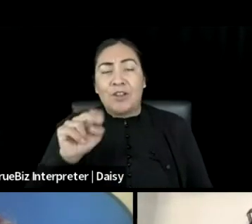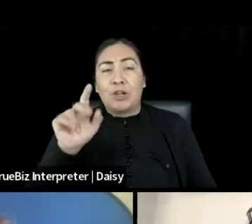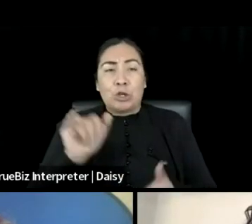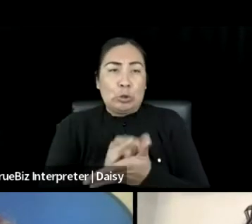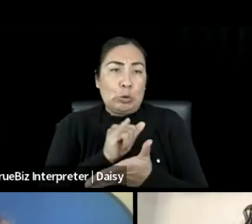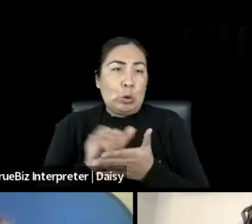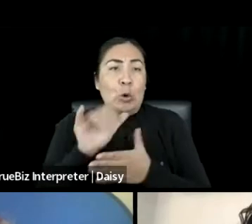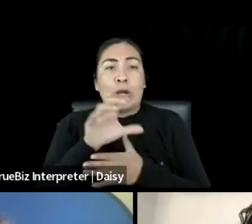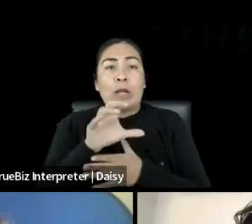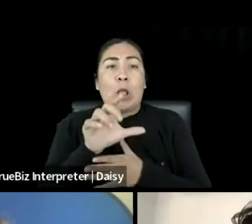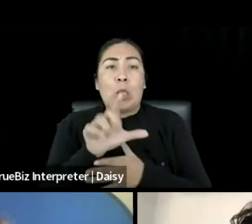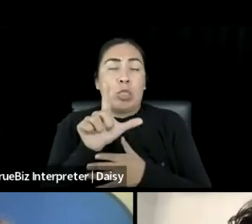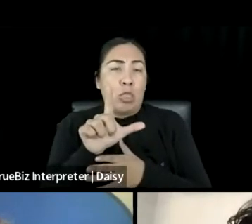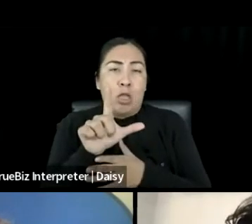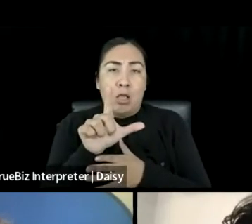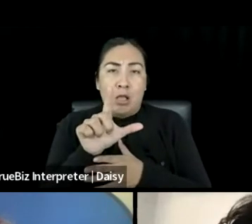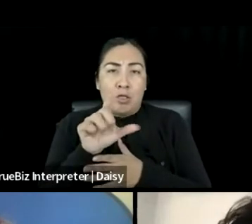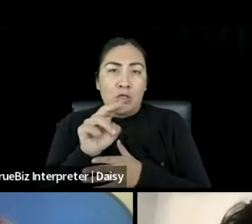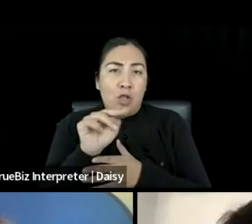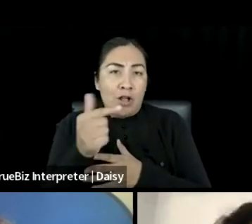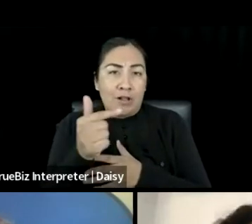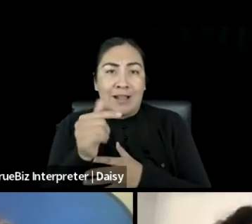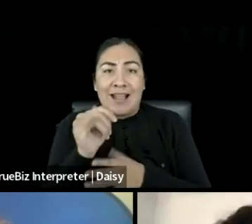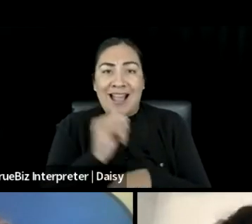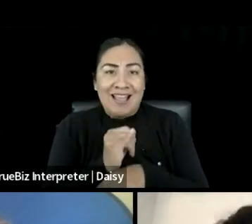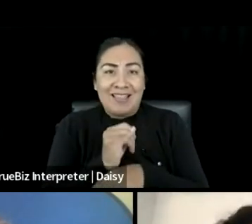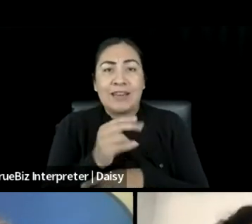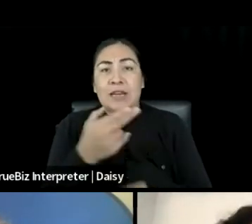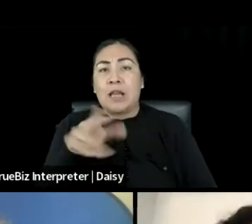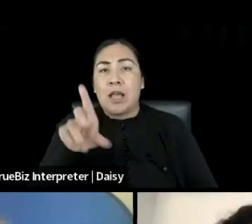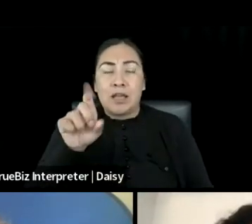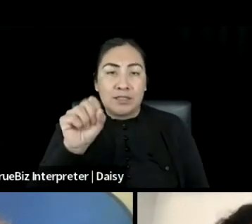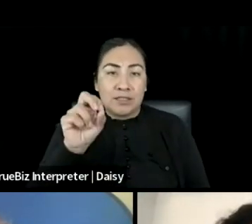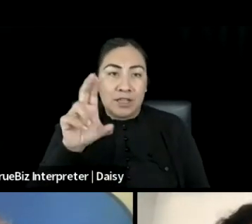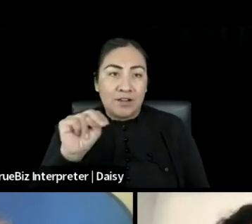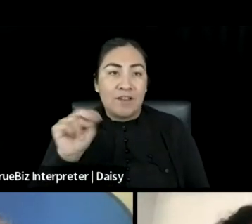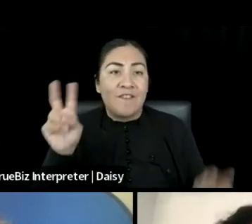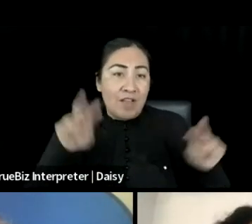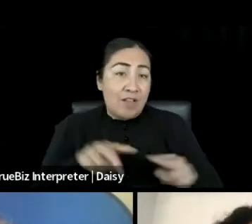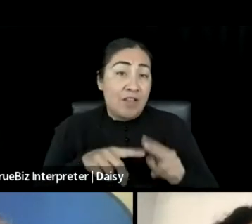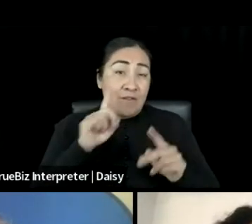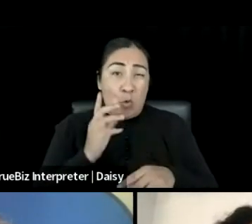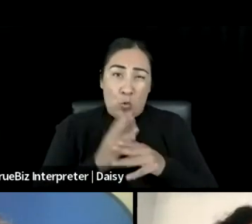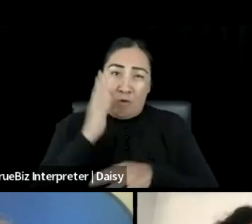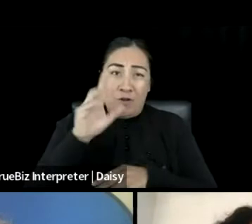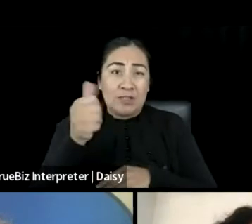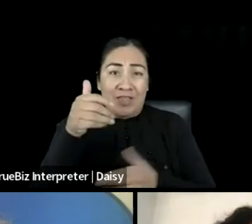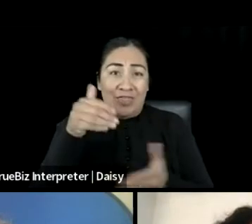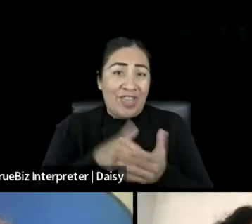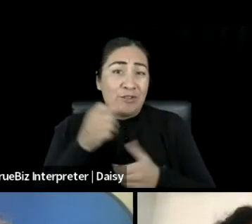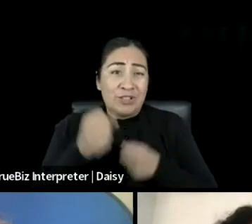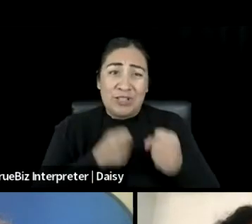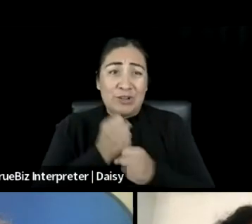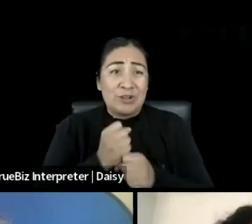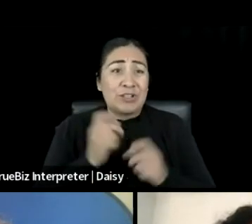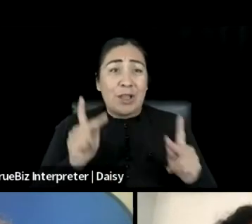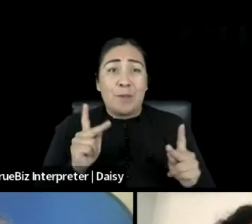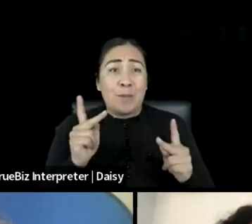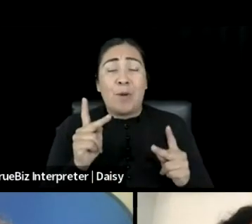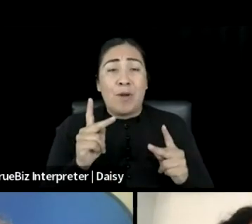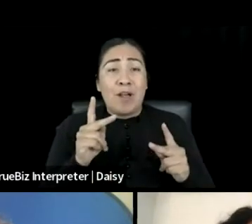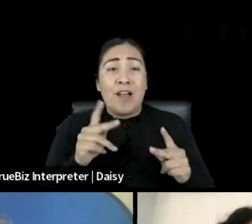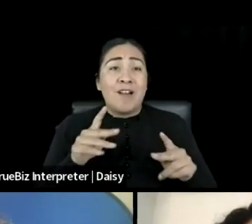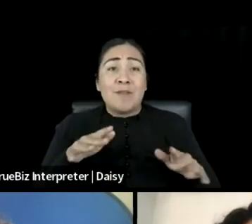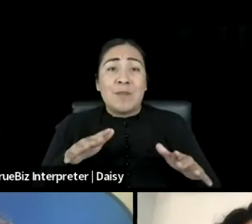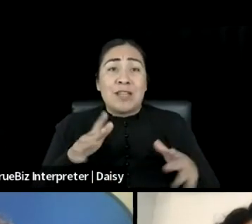Valley. For more than 10,000 years, the Lenape people have been stewards of these lands, as well as the River of Human Beings, or the Delaware River.